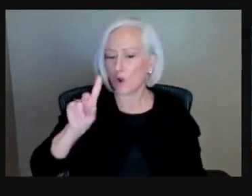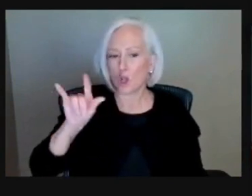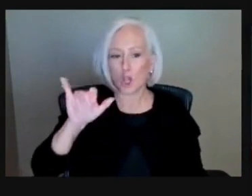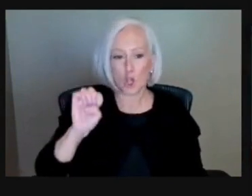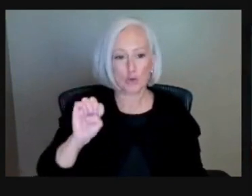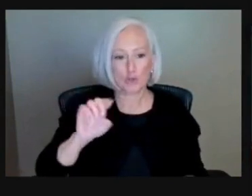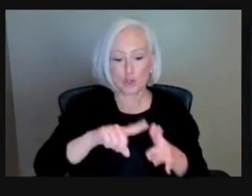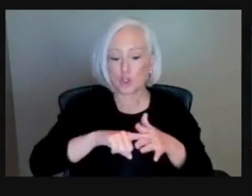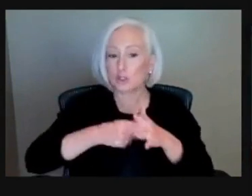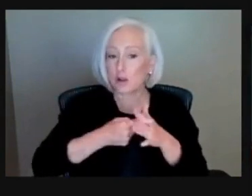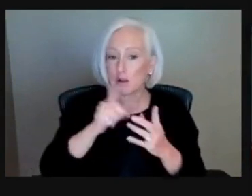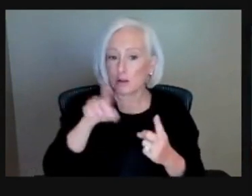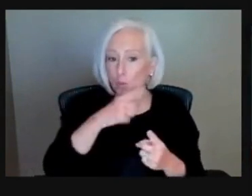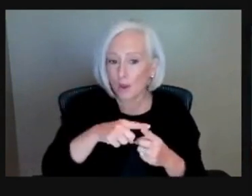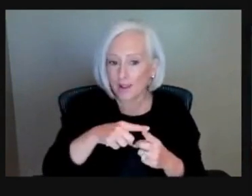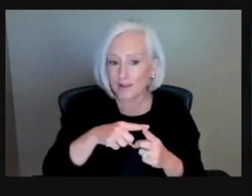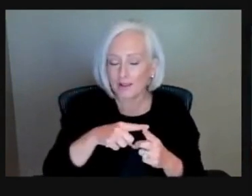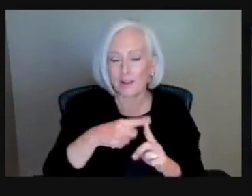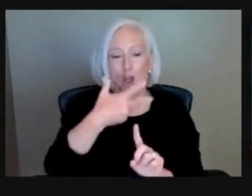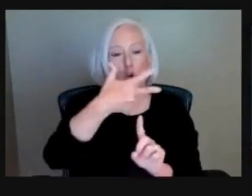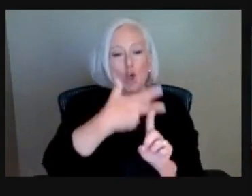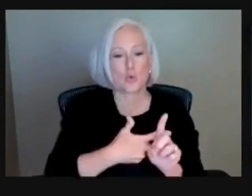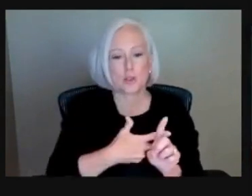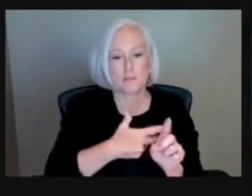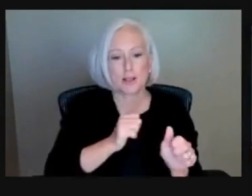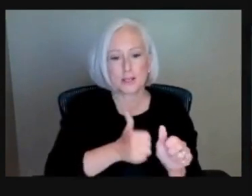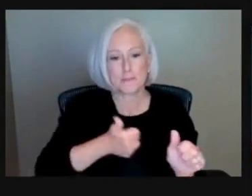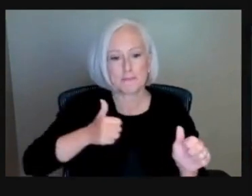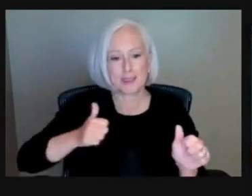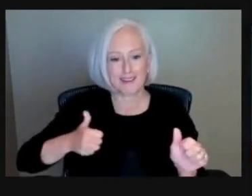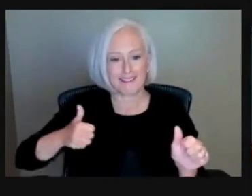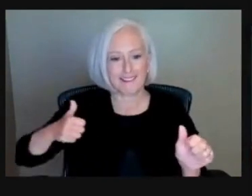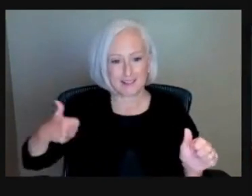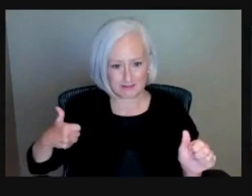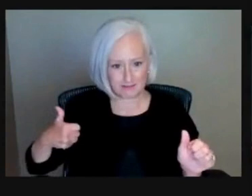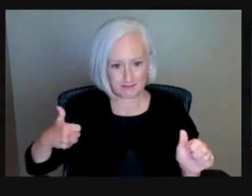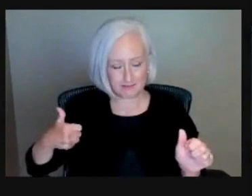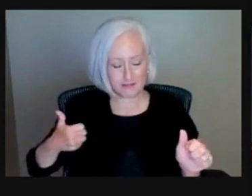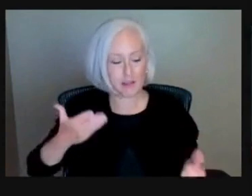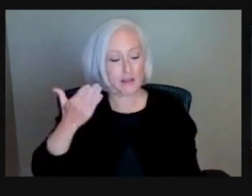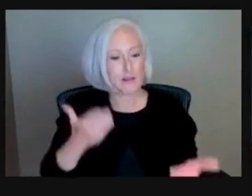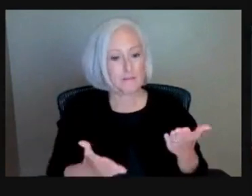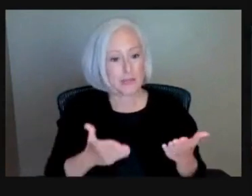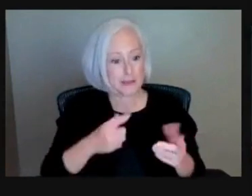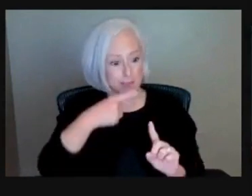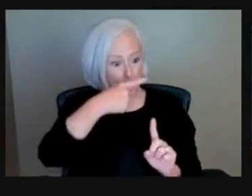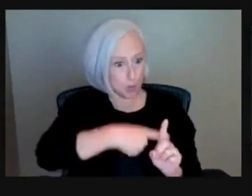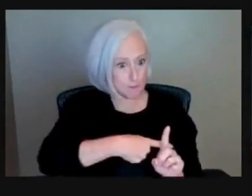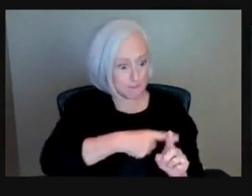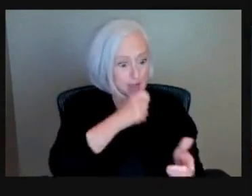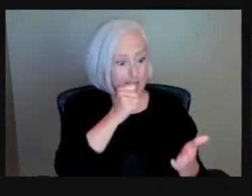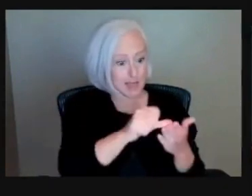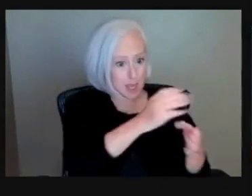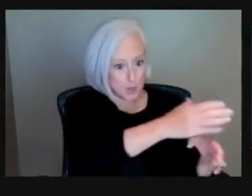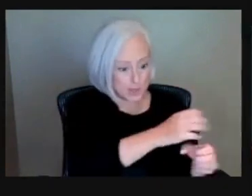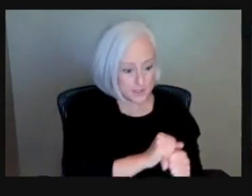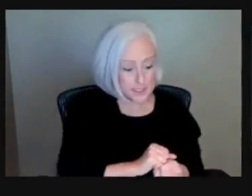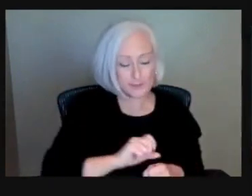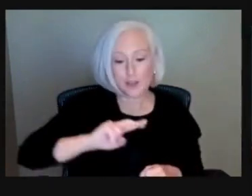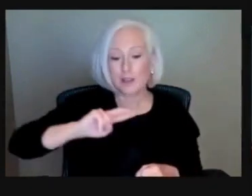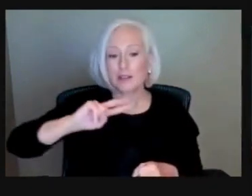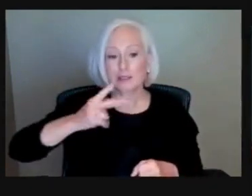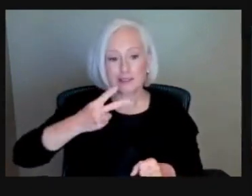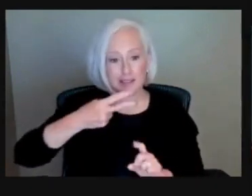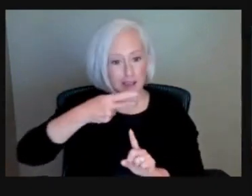months behind on the mortgage. And so you may have gotten a letter at one month, at two months saying, hey, you're in default,